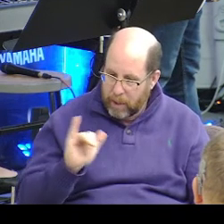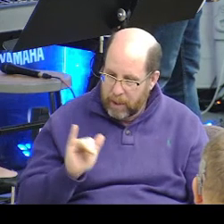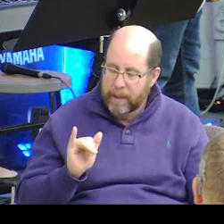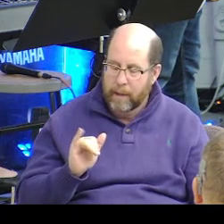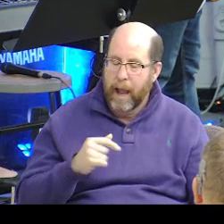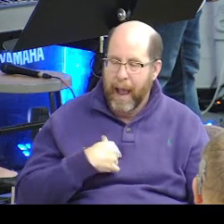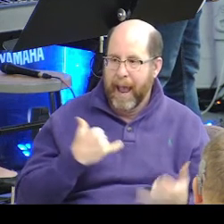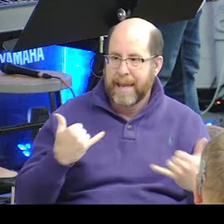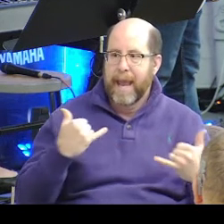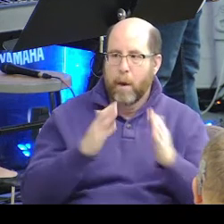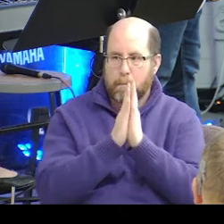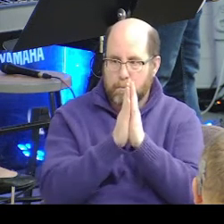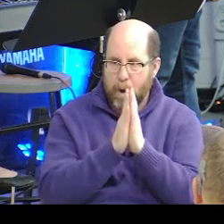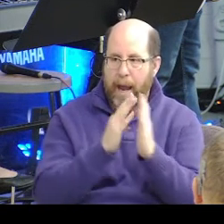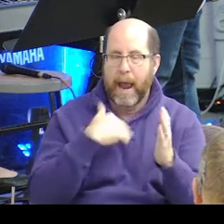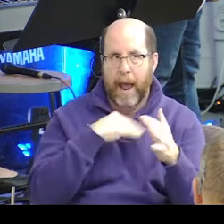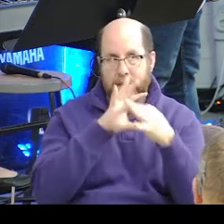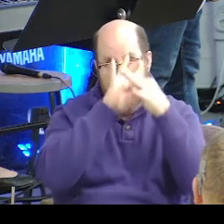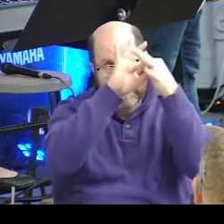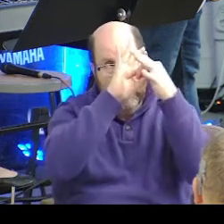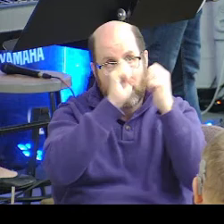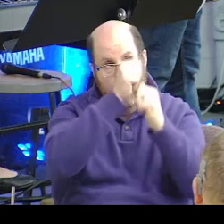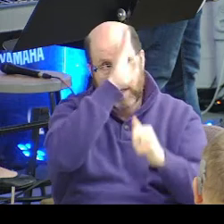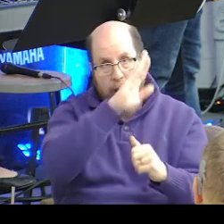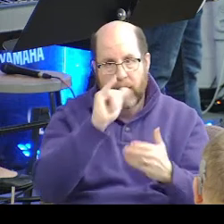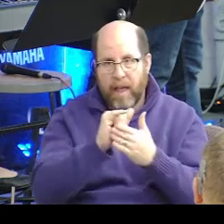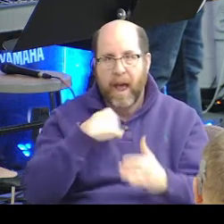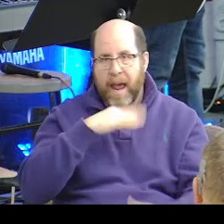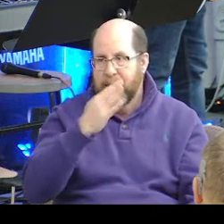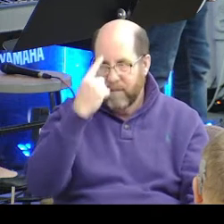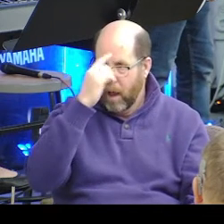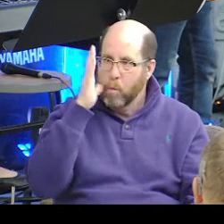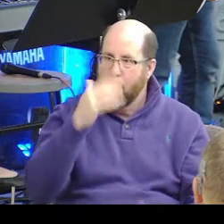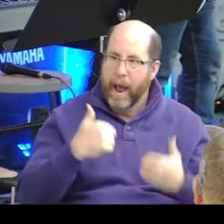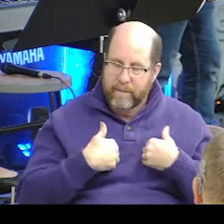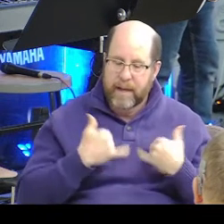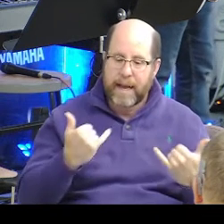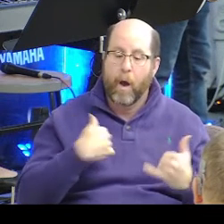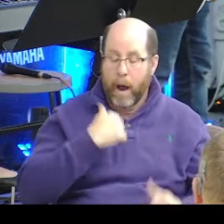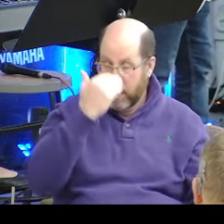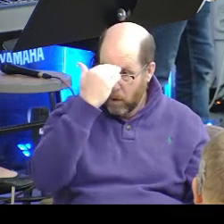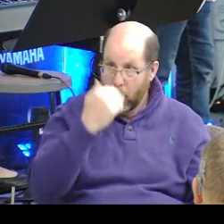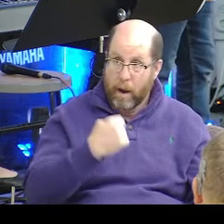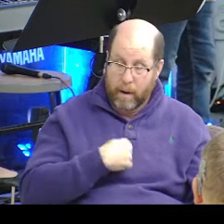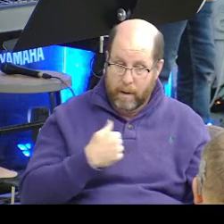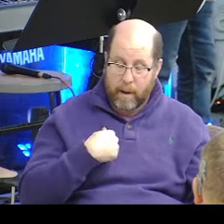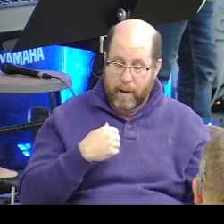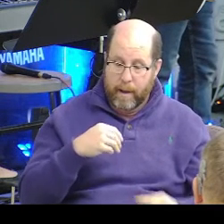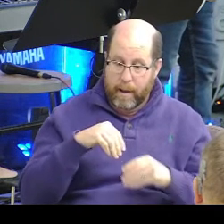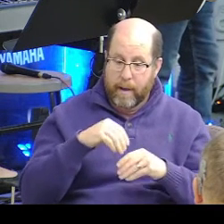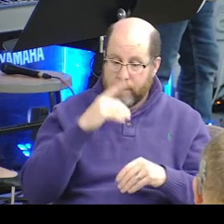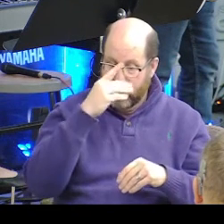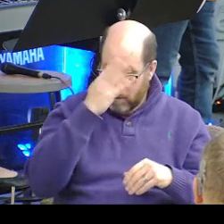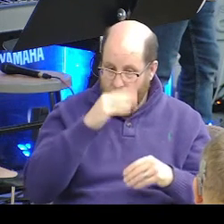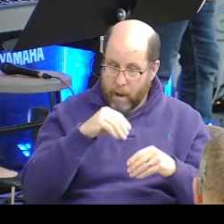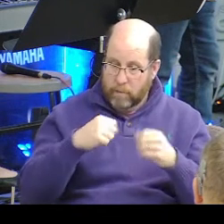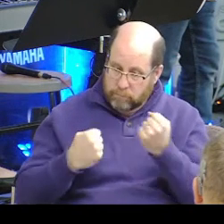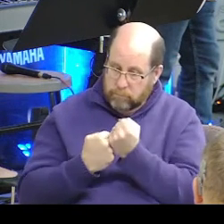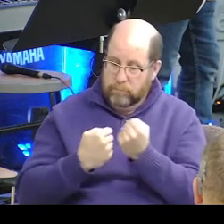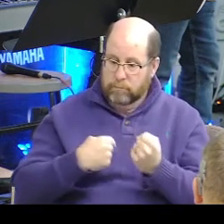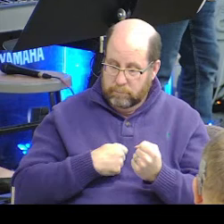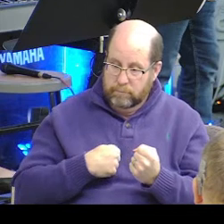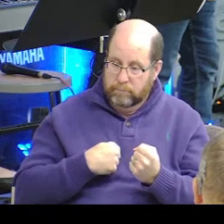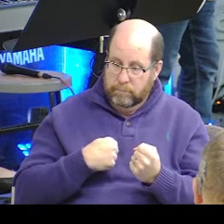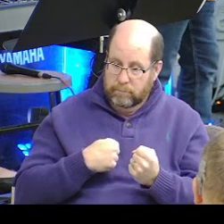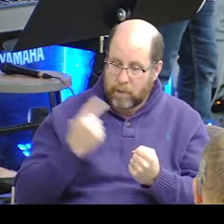pray and have a connection with God that I never thought I would have. I now know that I have him in my corner and I will always have him